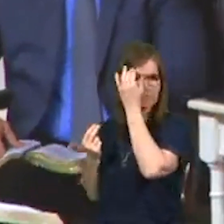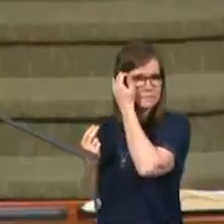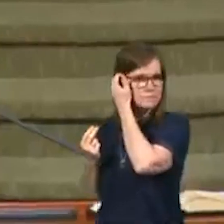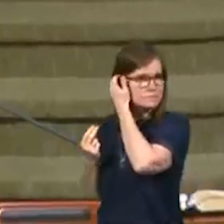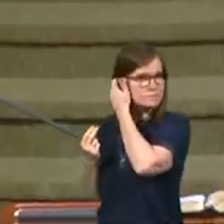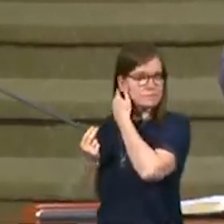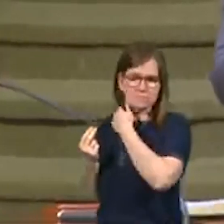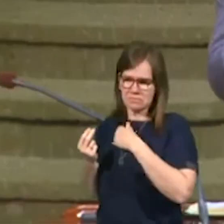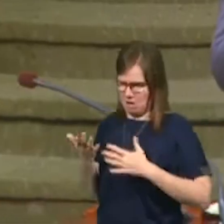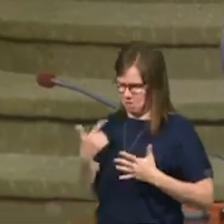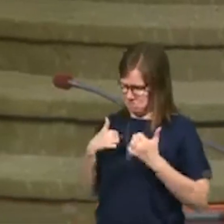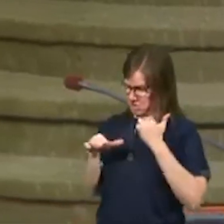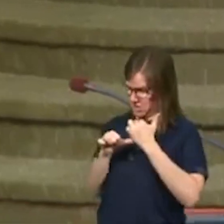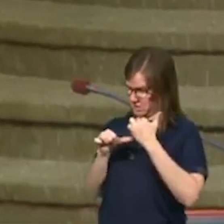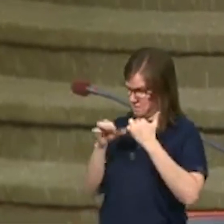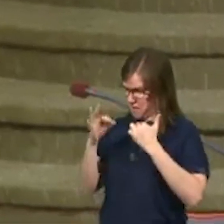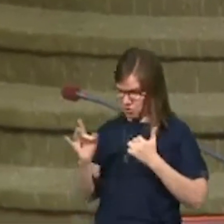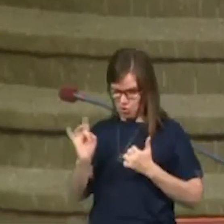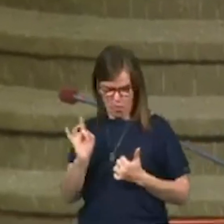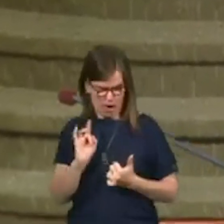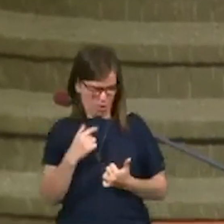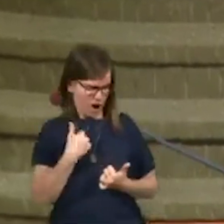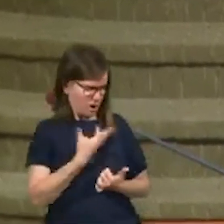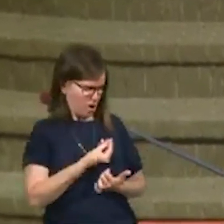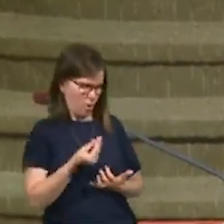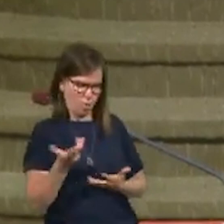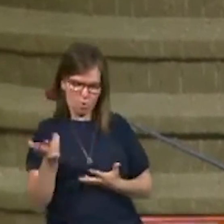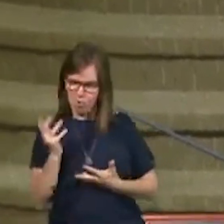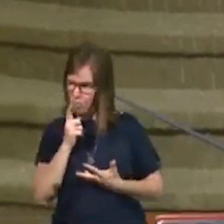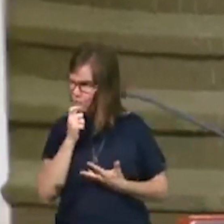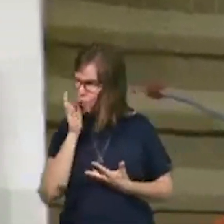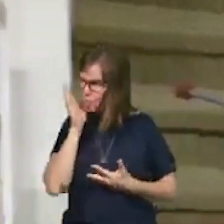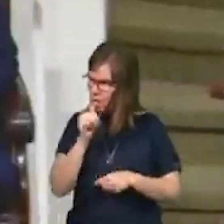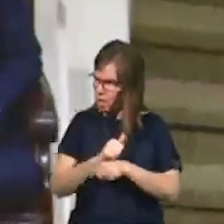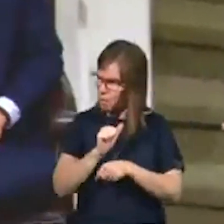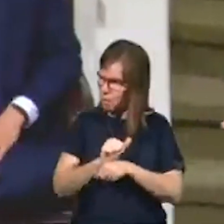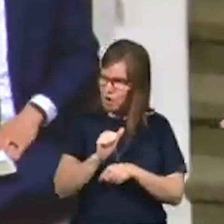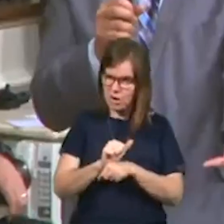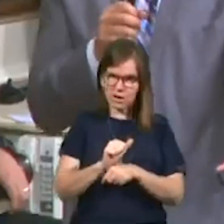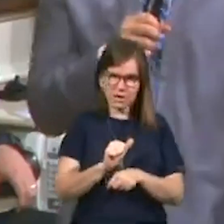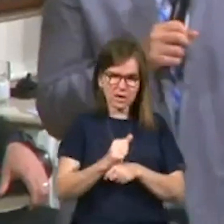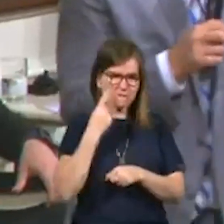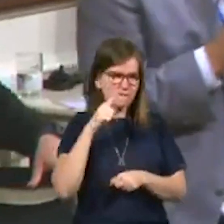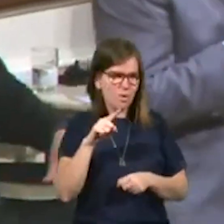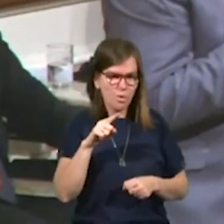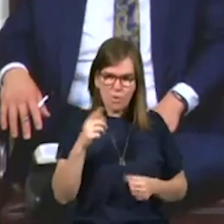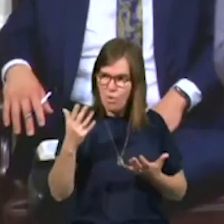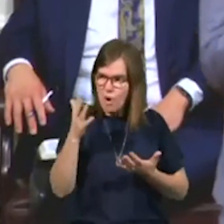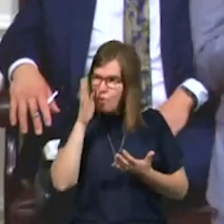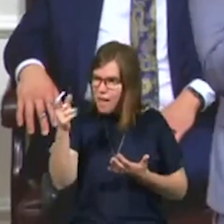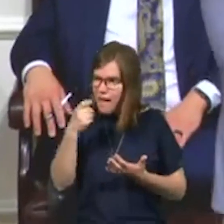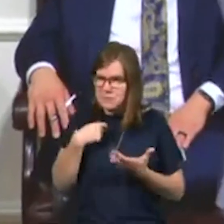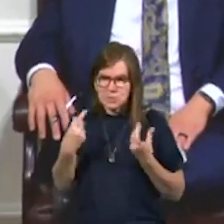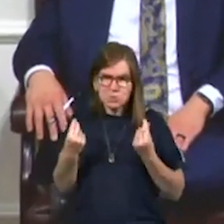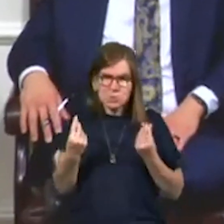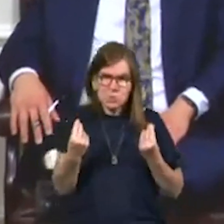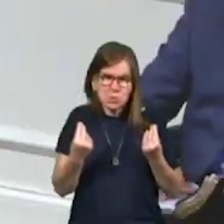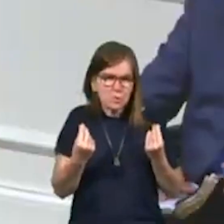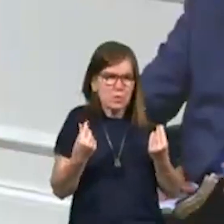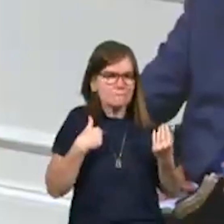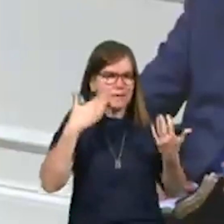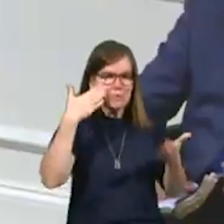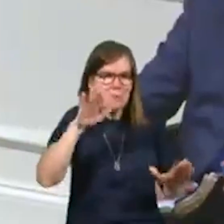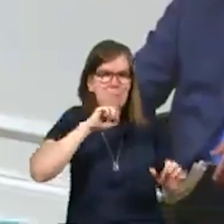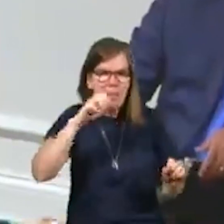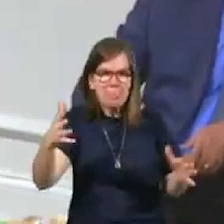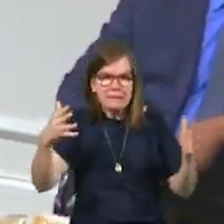God, if I'm an assistant pastor, where am I going to go? Who am I going to work for? What's he going to ask me to do? I had, I didn't have the answer to